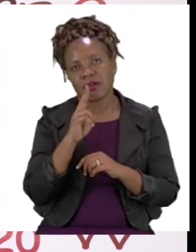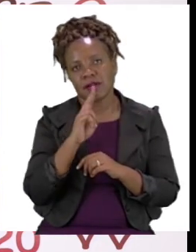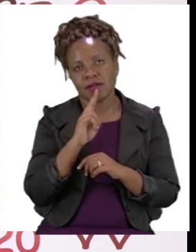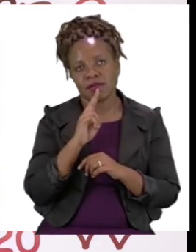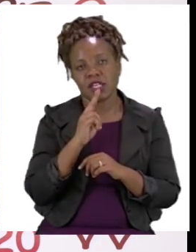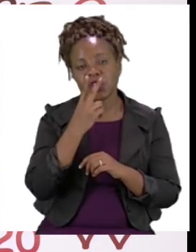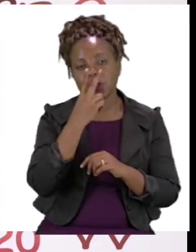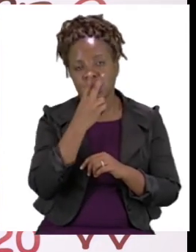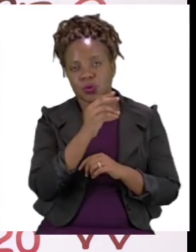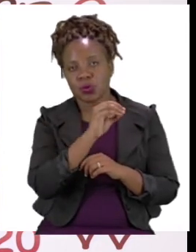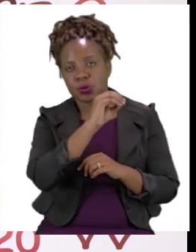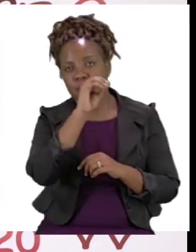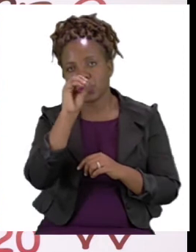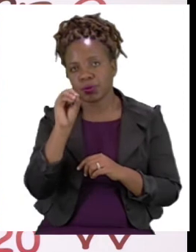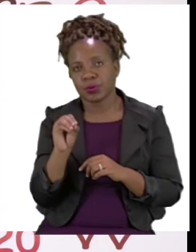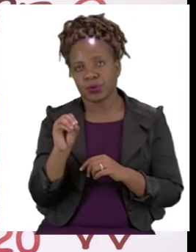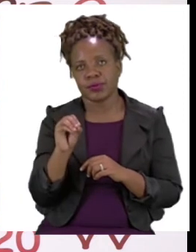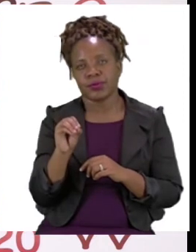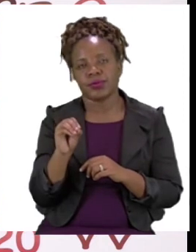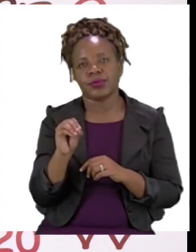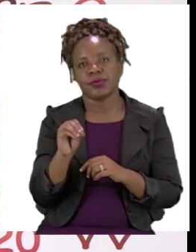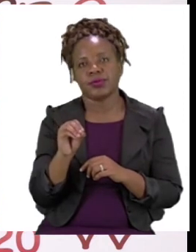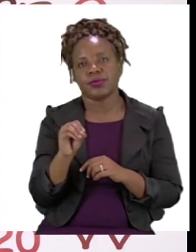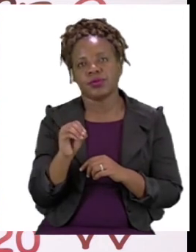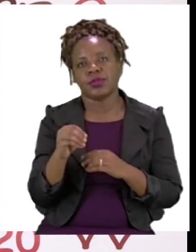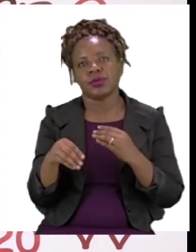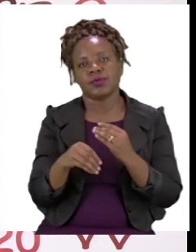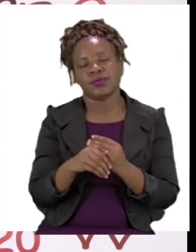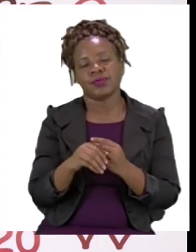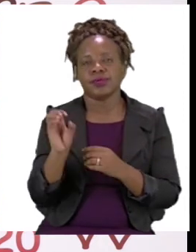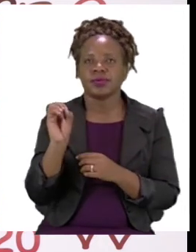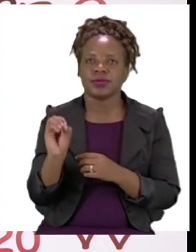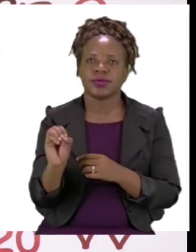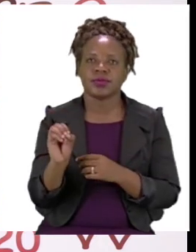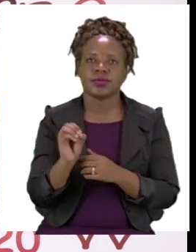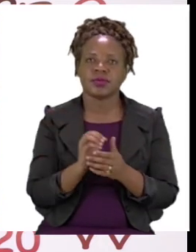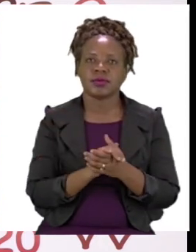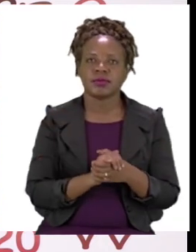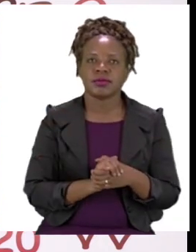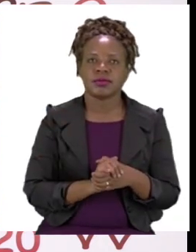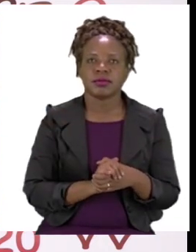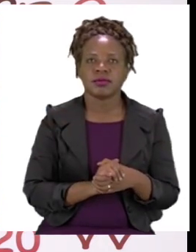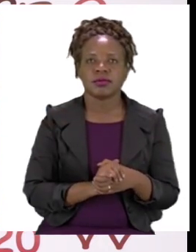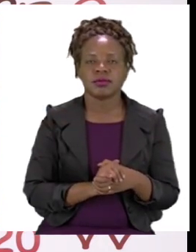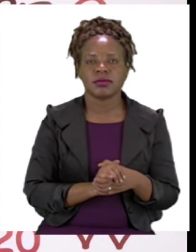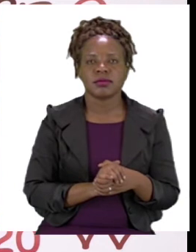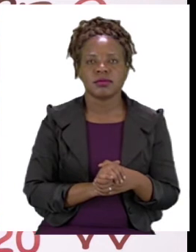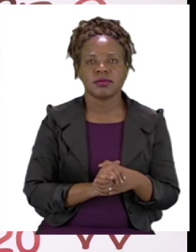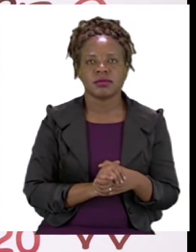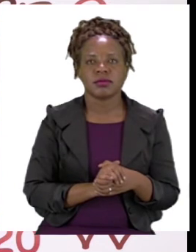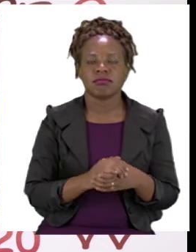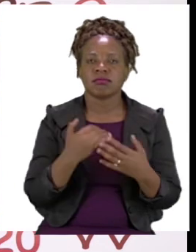2, put it here and add the 0. Now our sum has